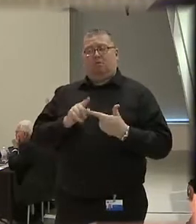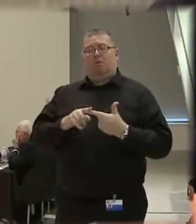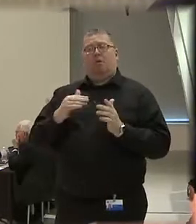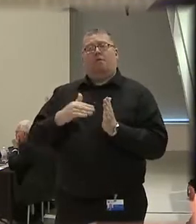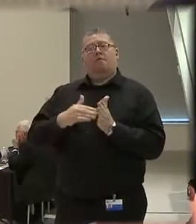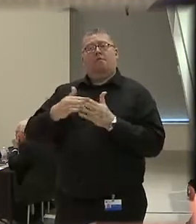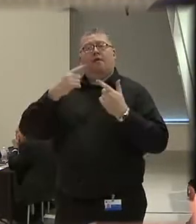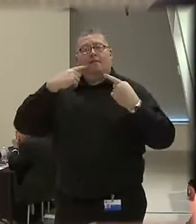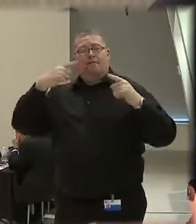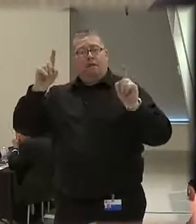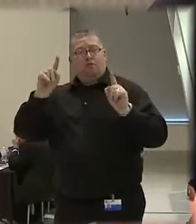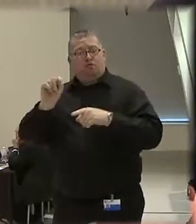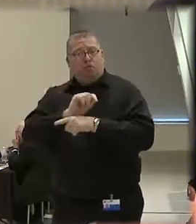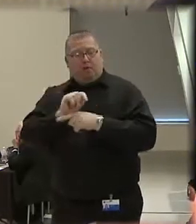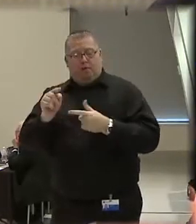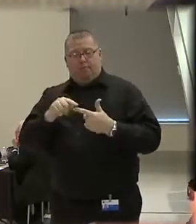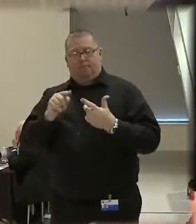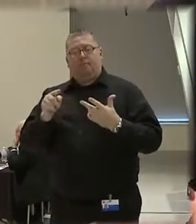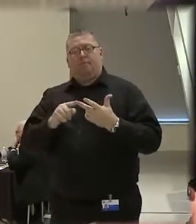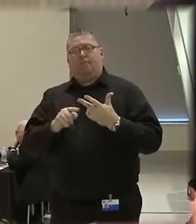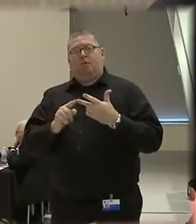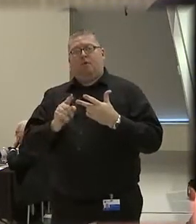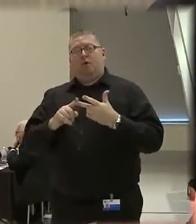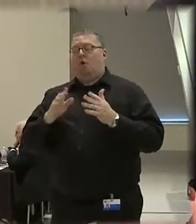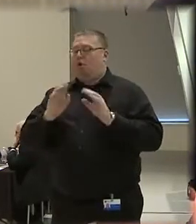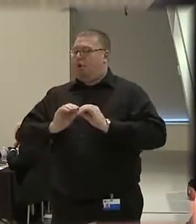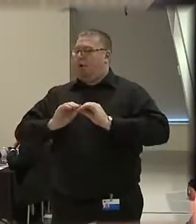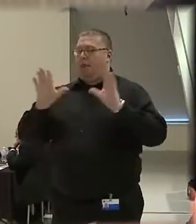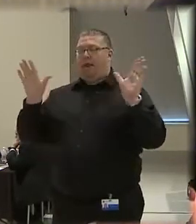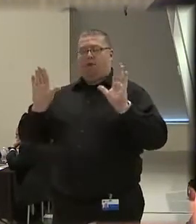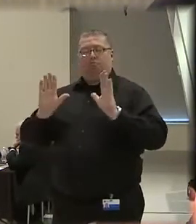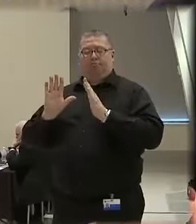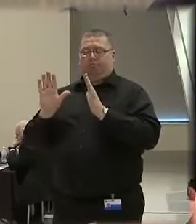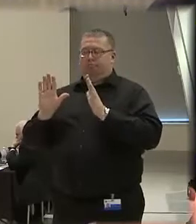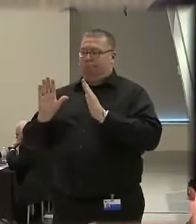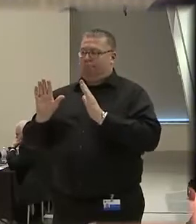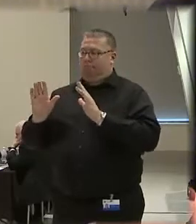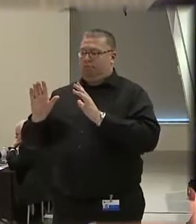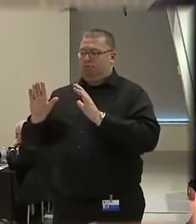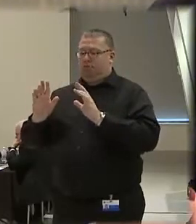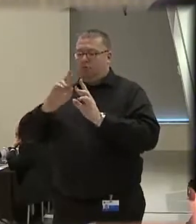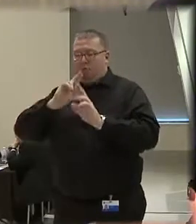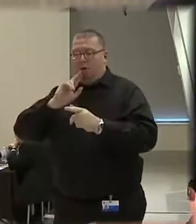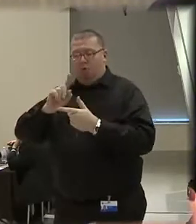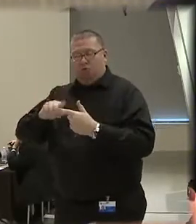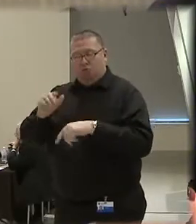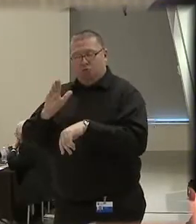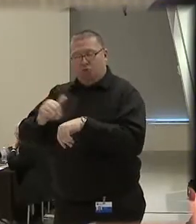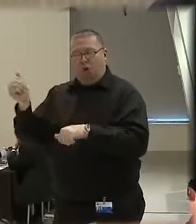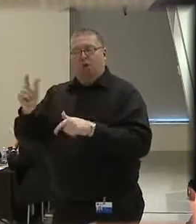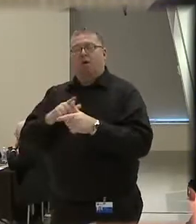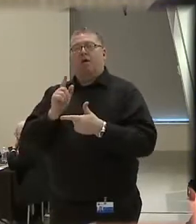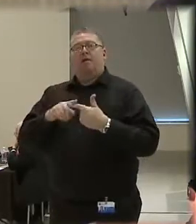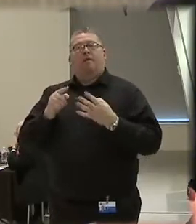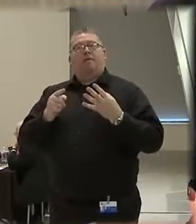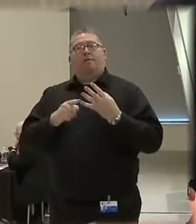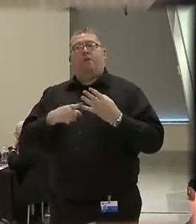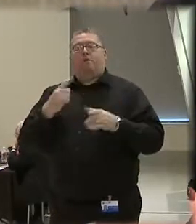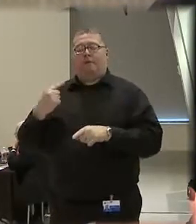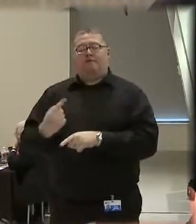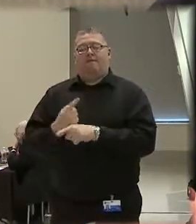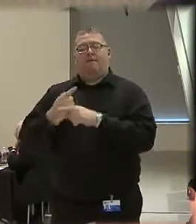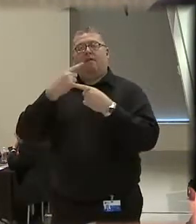training. Third, consistent and transparent investigative protocols. And finally, maintaining an effective accountability model.